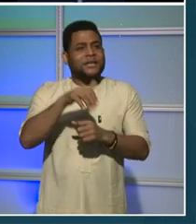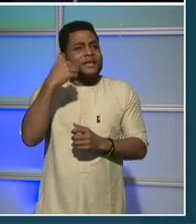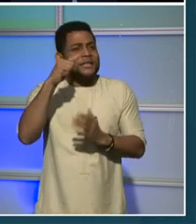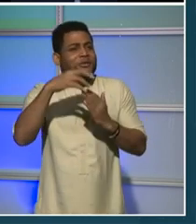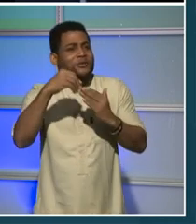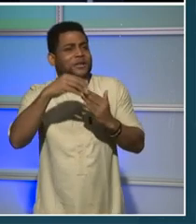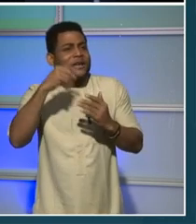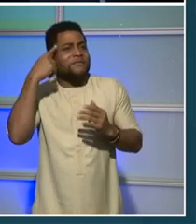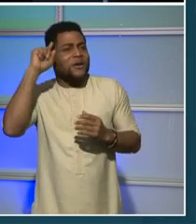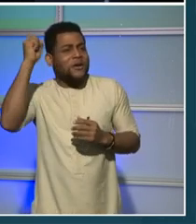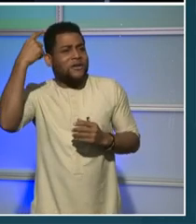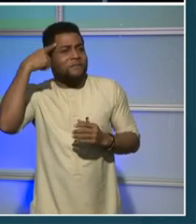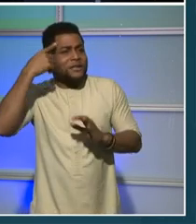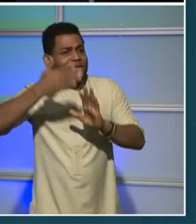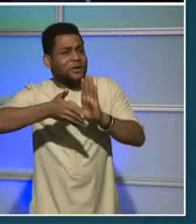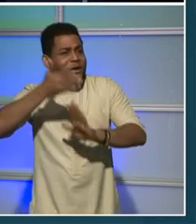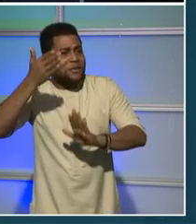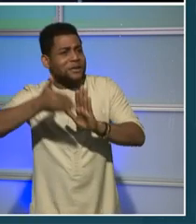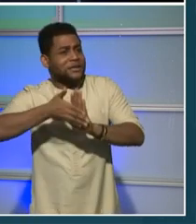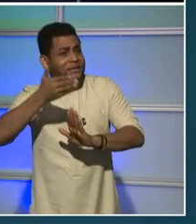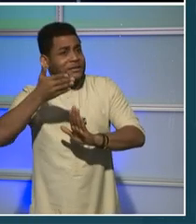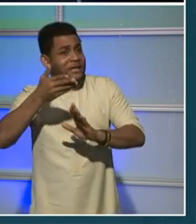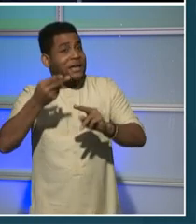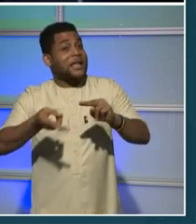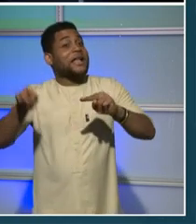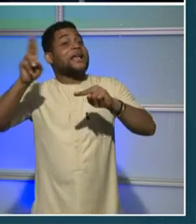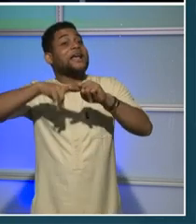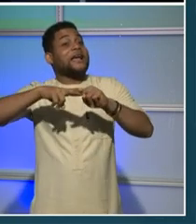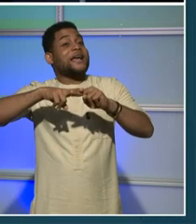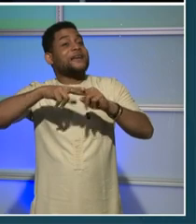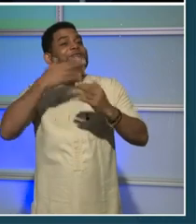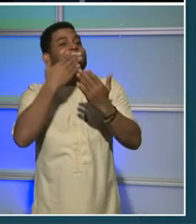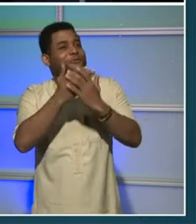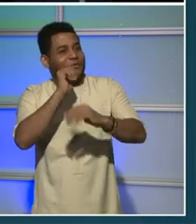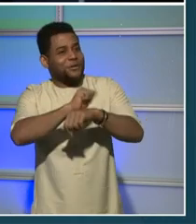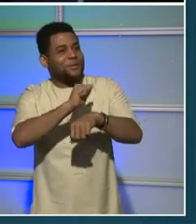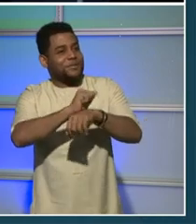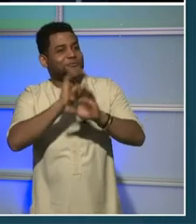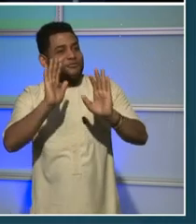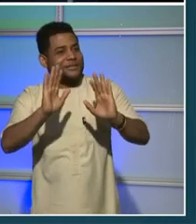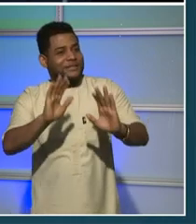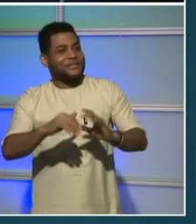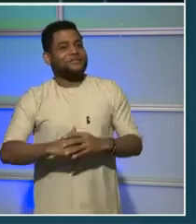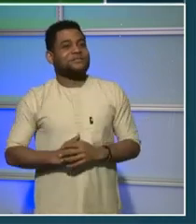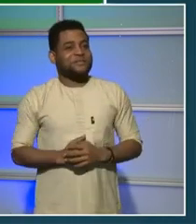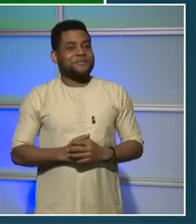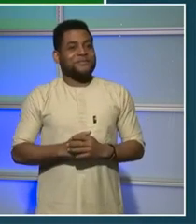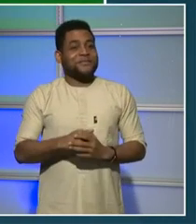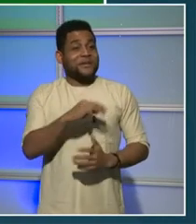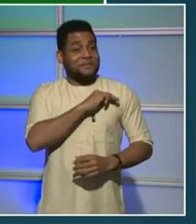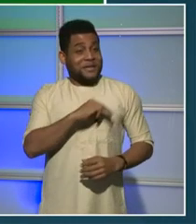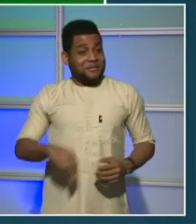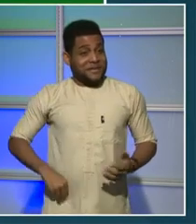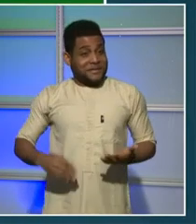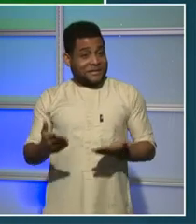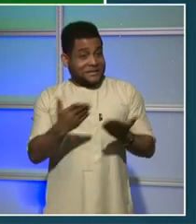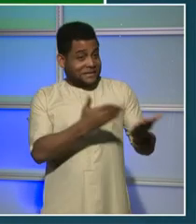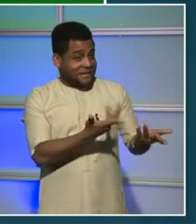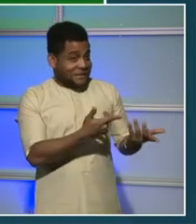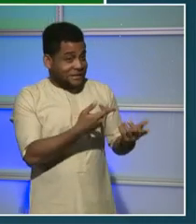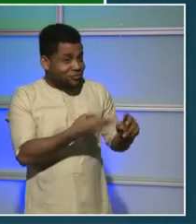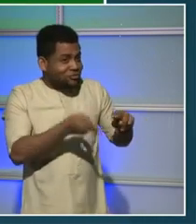Good job, Lindsay. Economic development is going So, Mayor, I would like to turn it to you for your... Does that add up to $100?